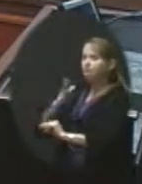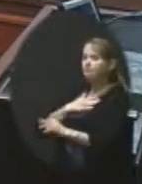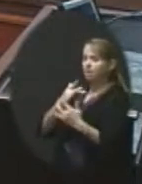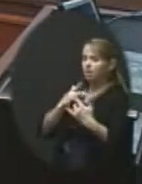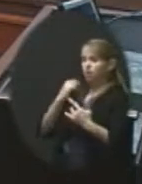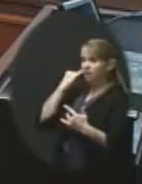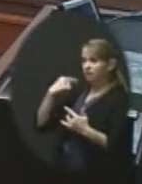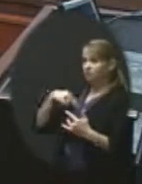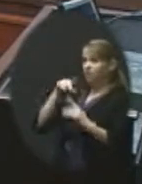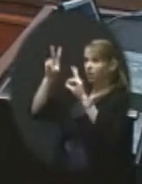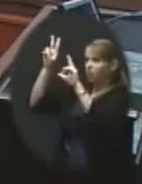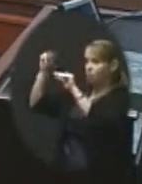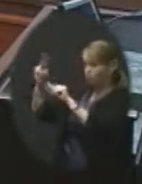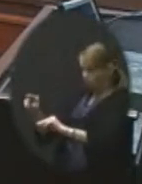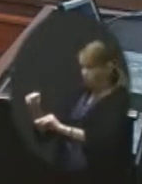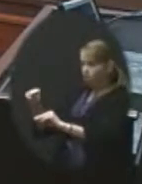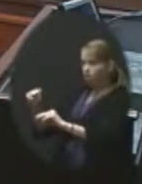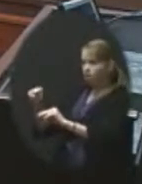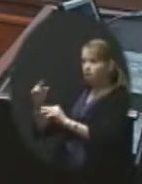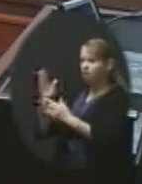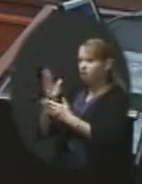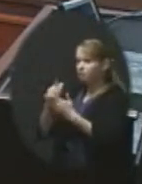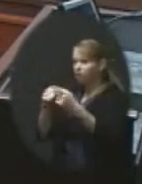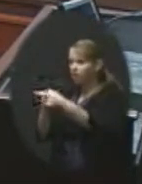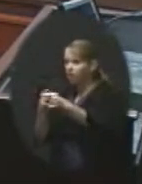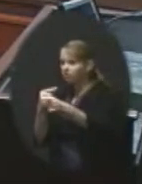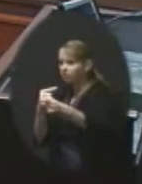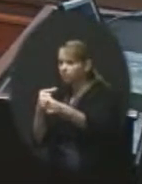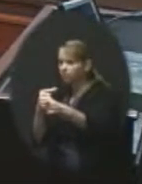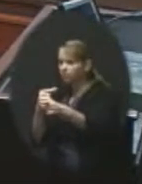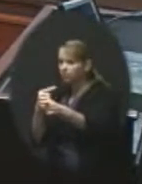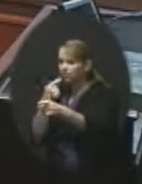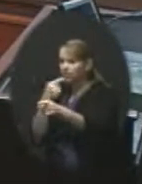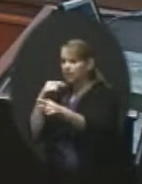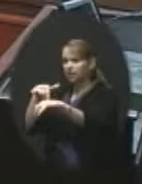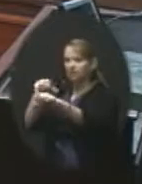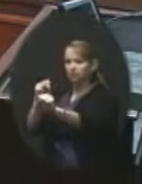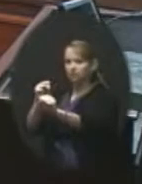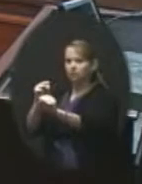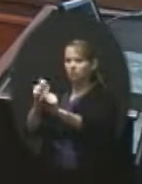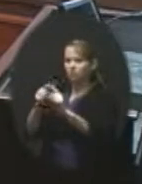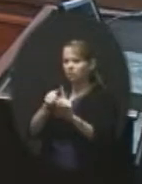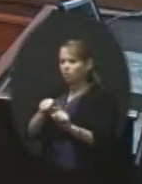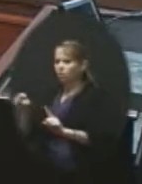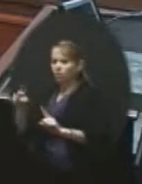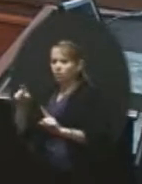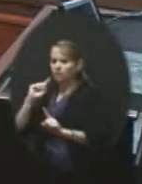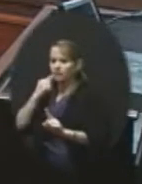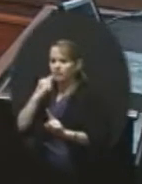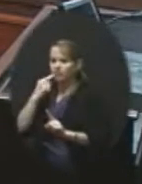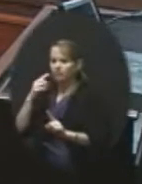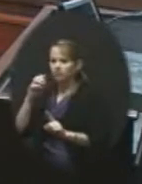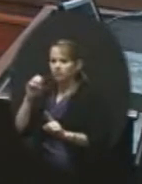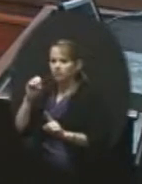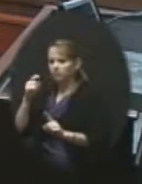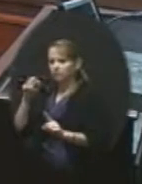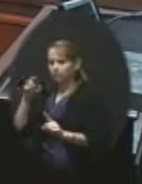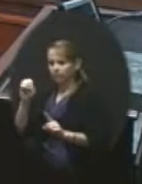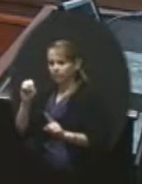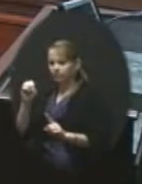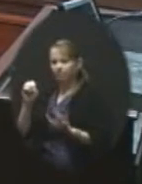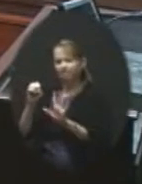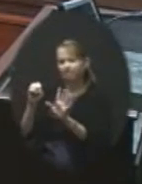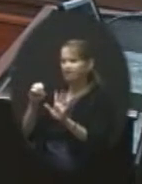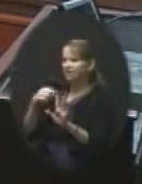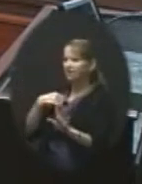this, in some eyes, in some respect, we're saying yes to the very extremes. And that's what I was more concerned about from that standpoint of saying, okay, let's,